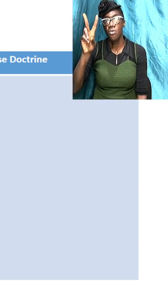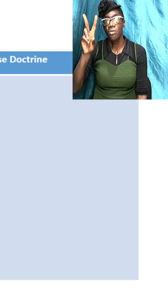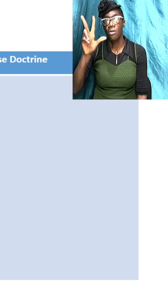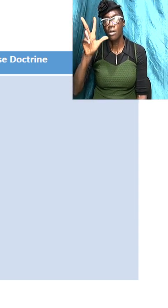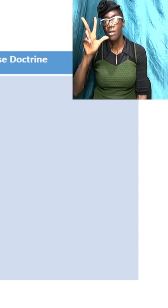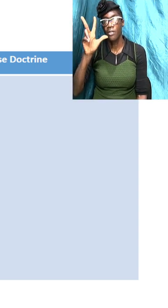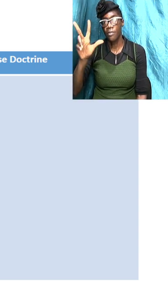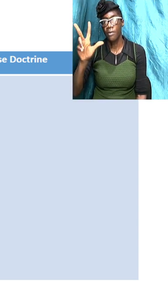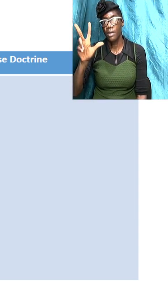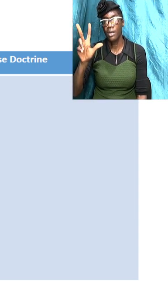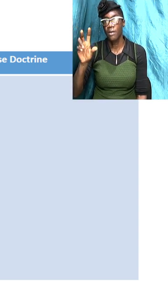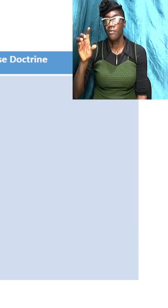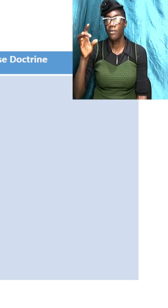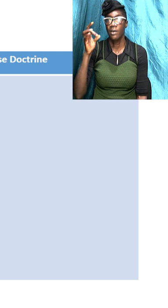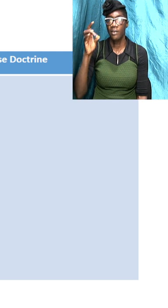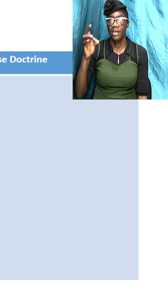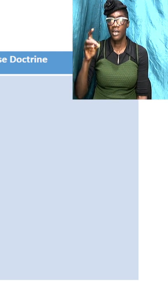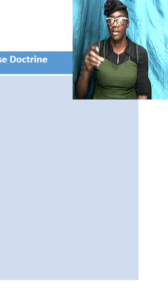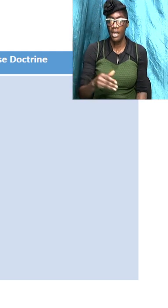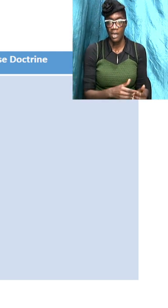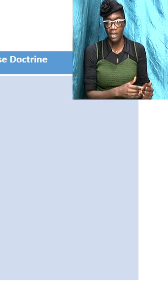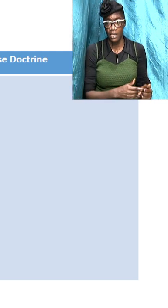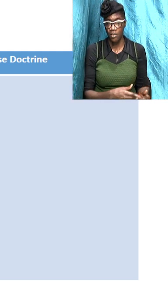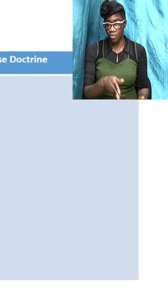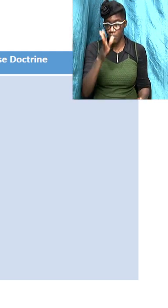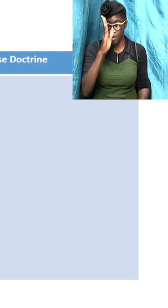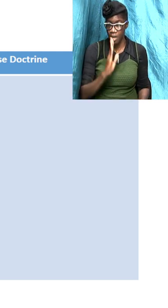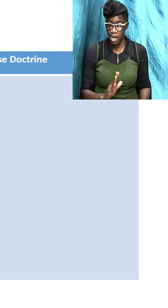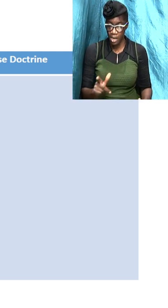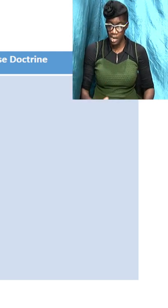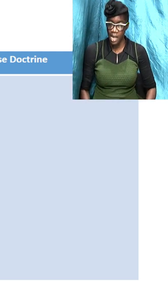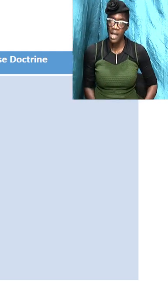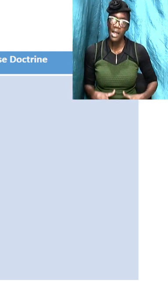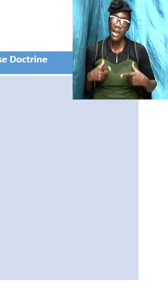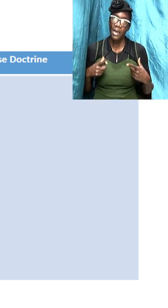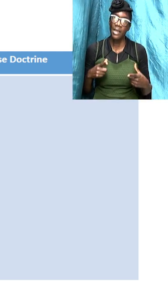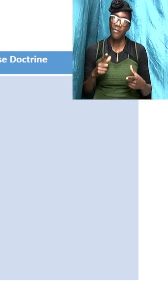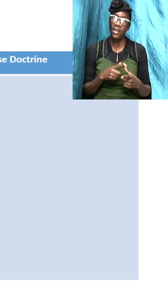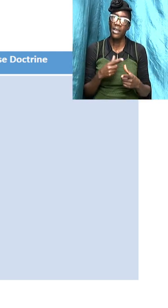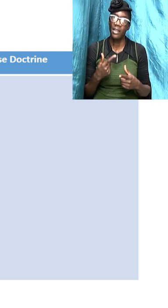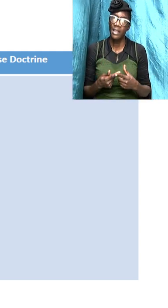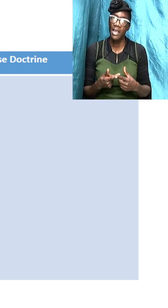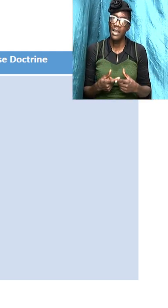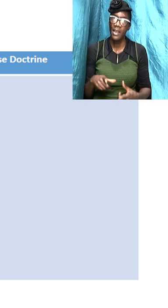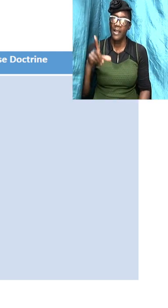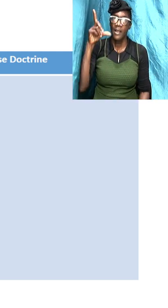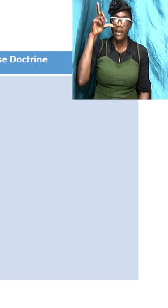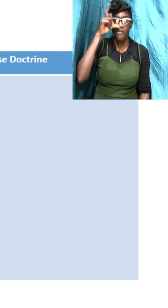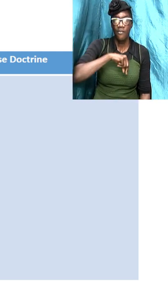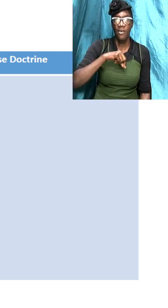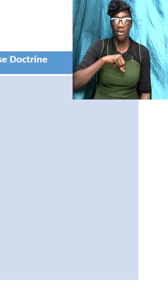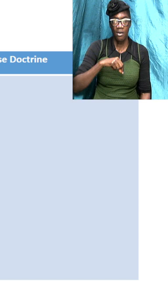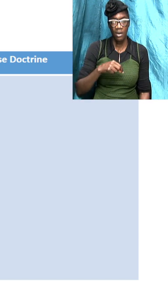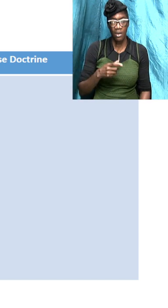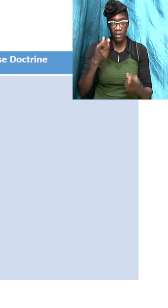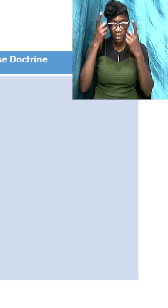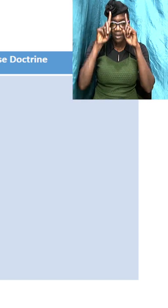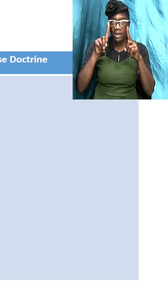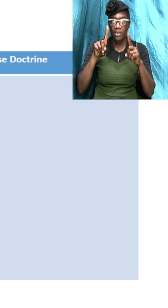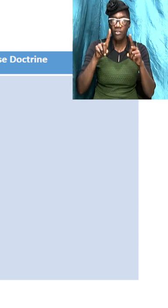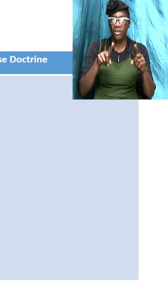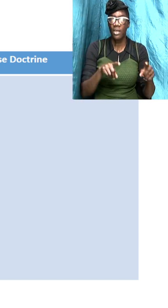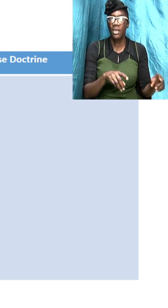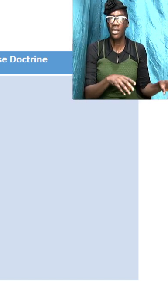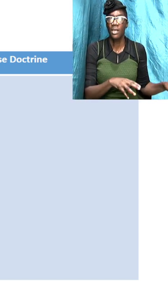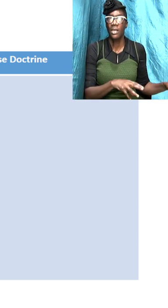so it leads to godly living and then no the false doctrine leads